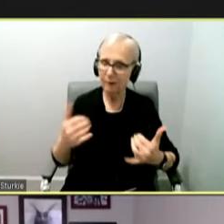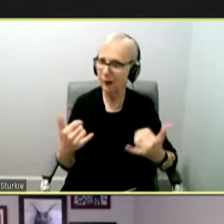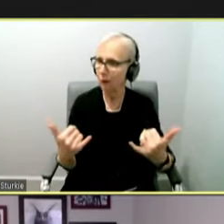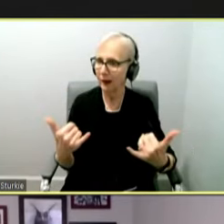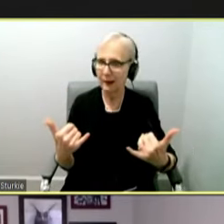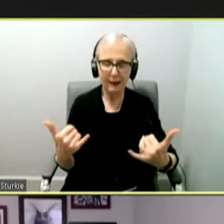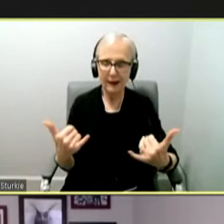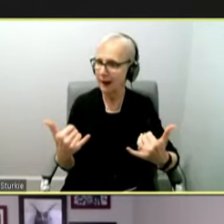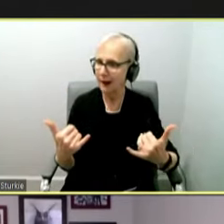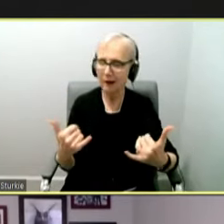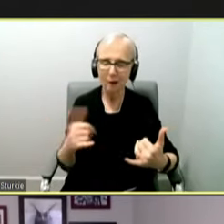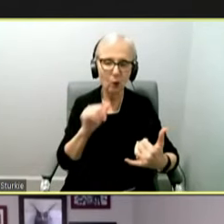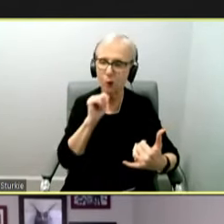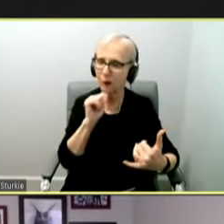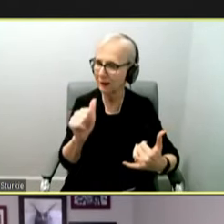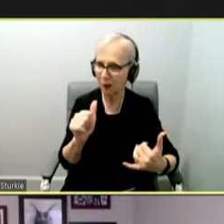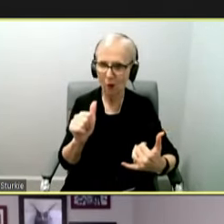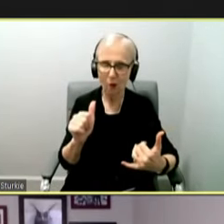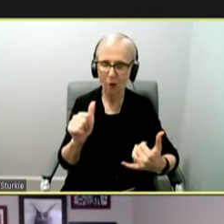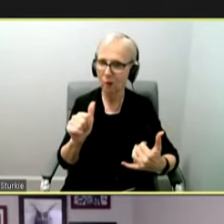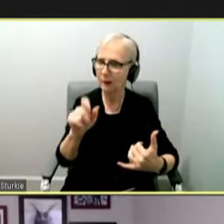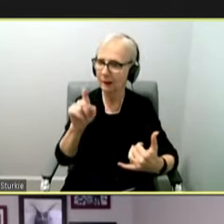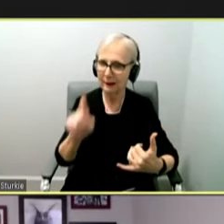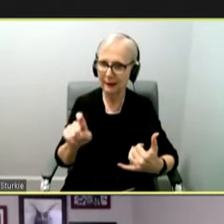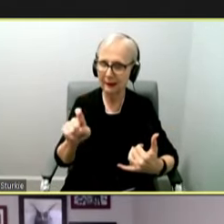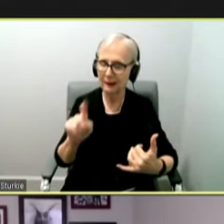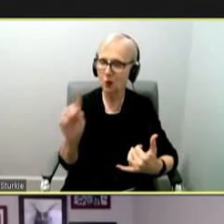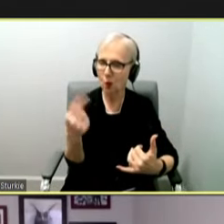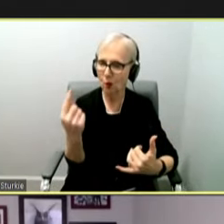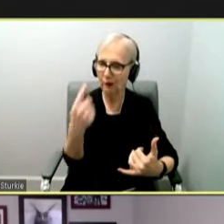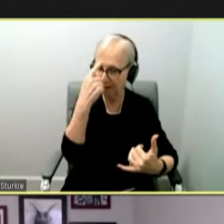crisis standard of care that has been activated is for staffing.